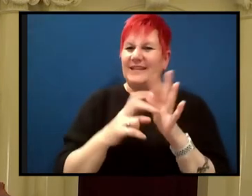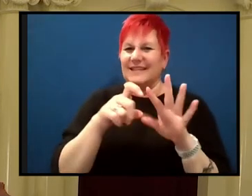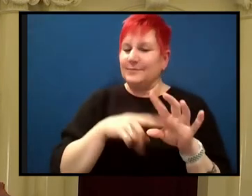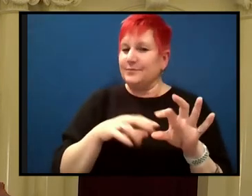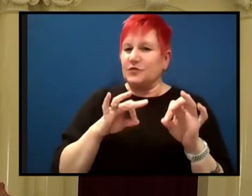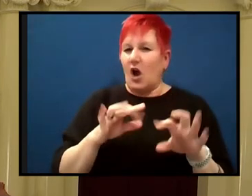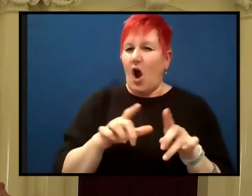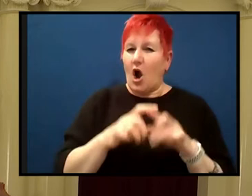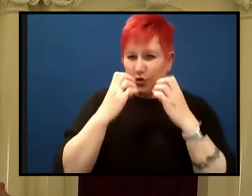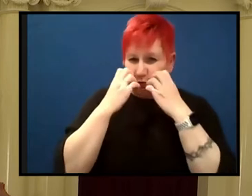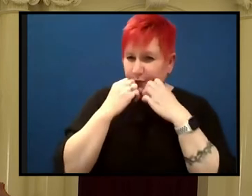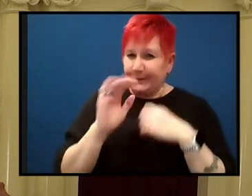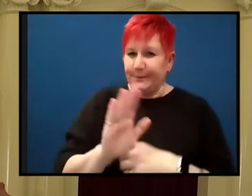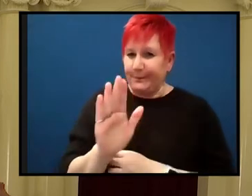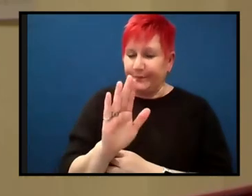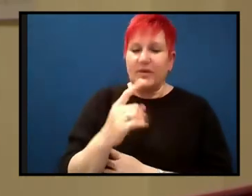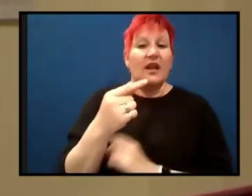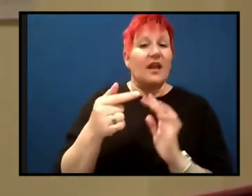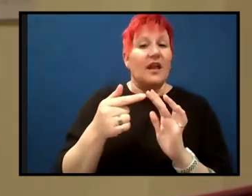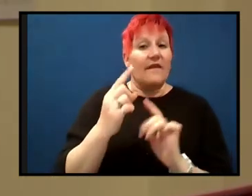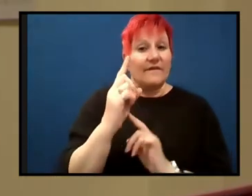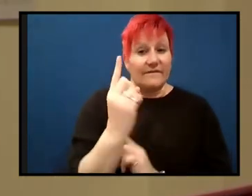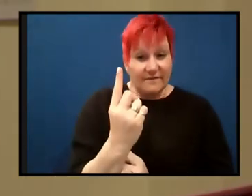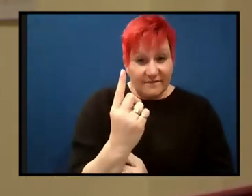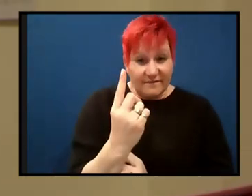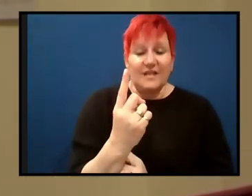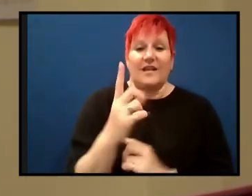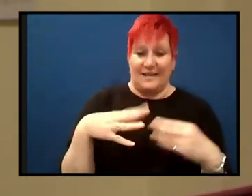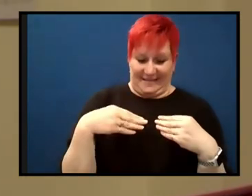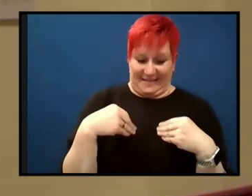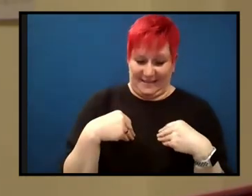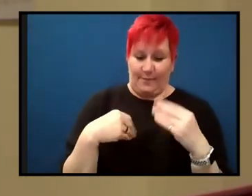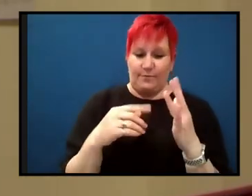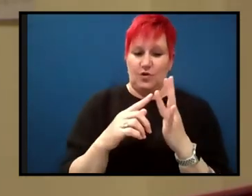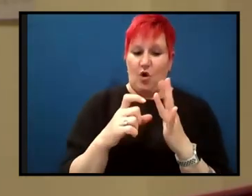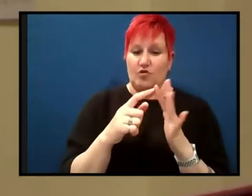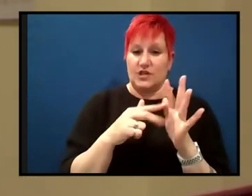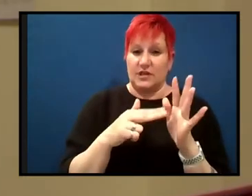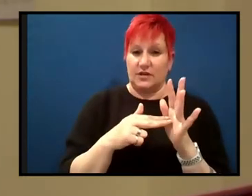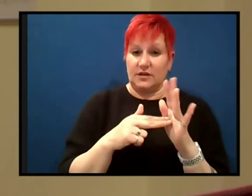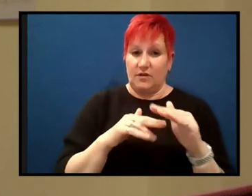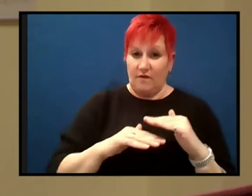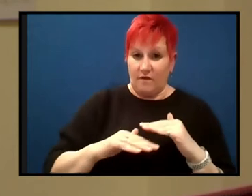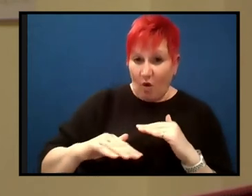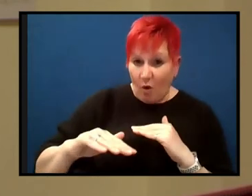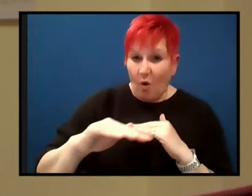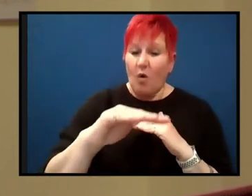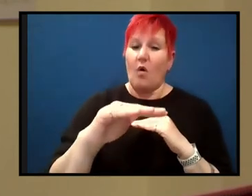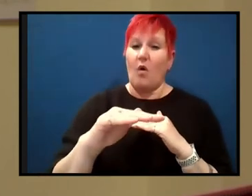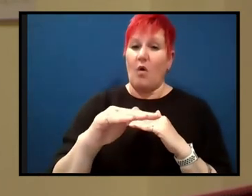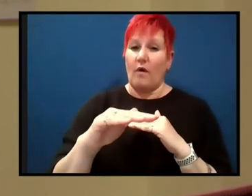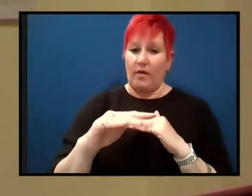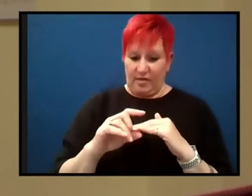you accept that the ocean floors are essentially a transient feature of planet Earth. They are formed, they move